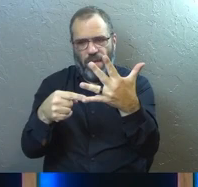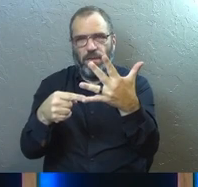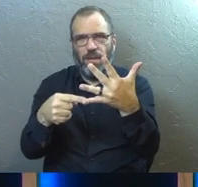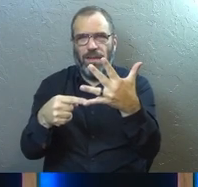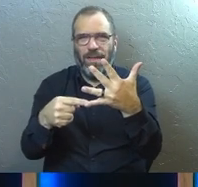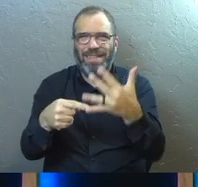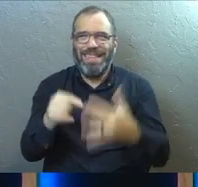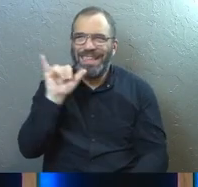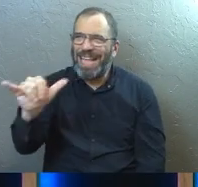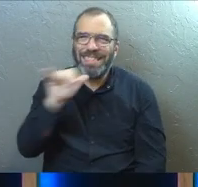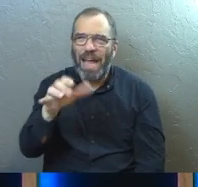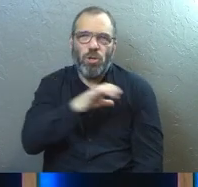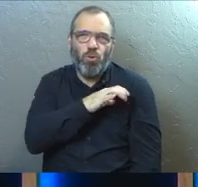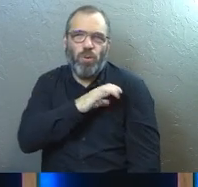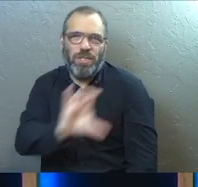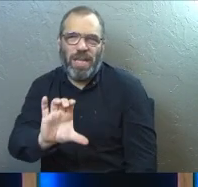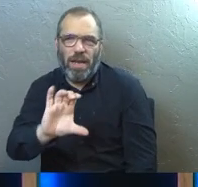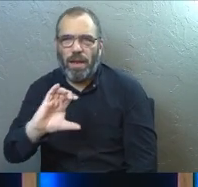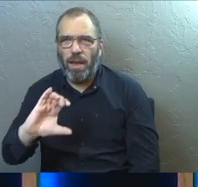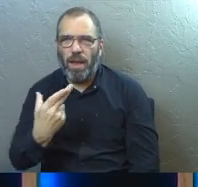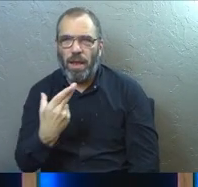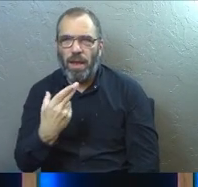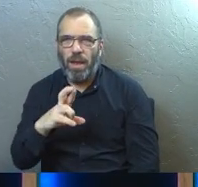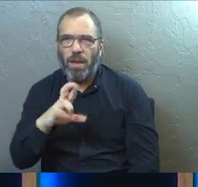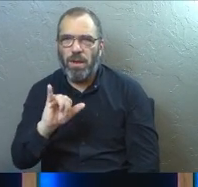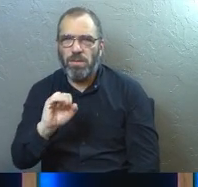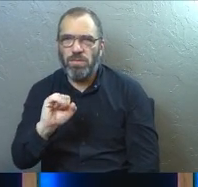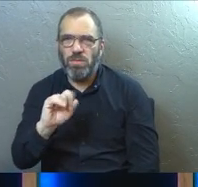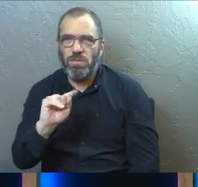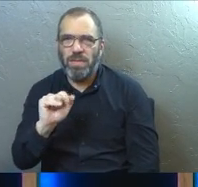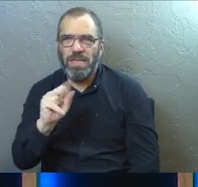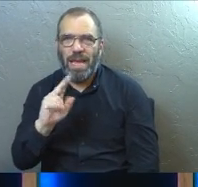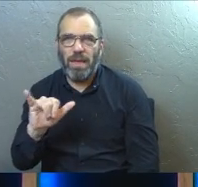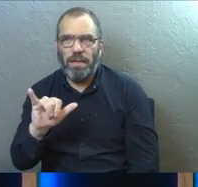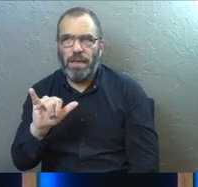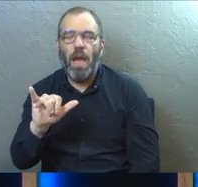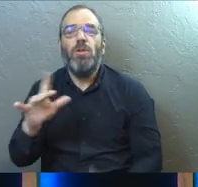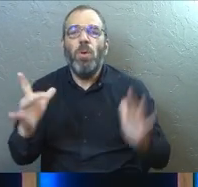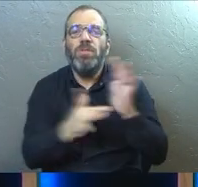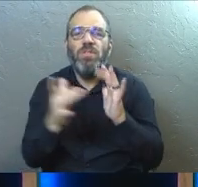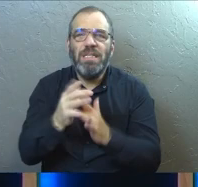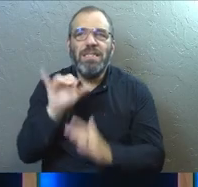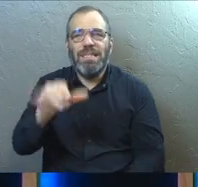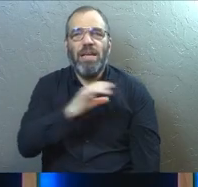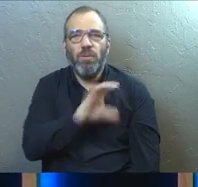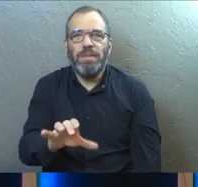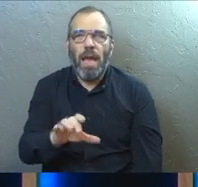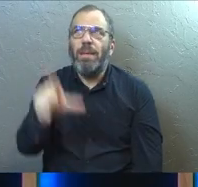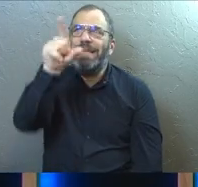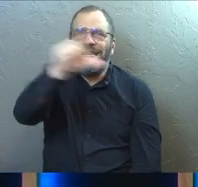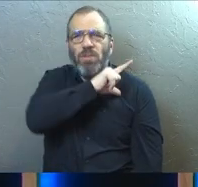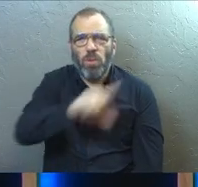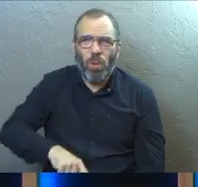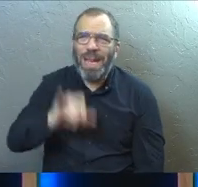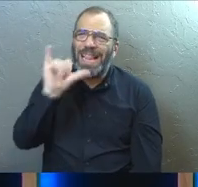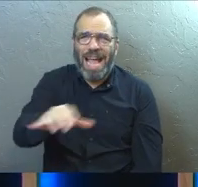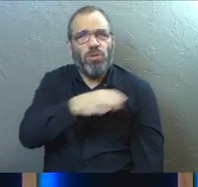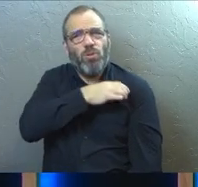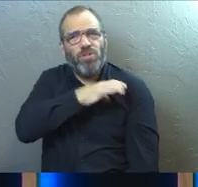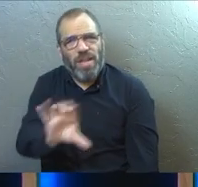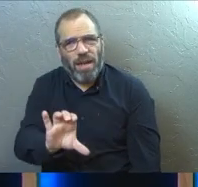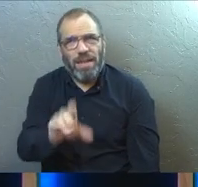It's just not. Jesus is Lord. That's Christianity. He died for you, but he's Lord. That's Christianity.